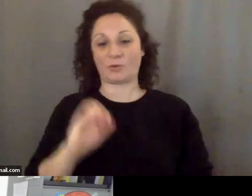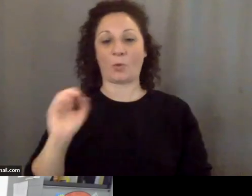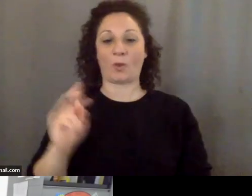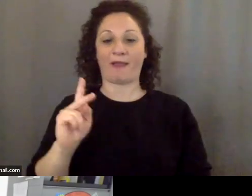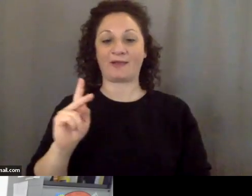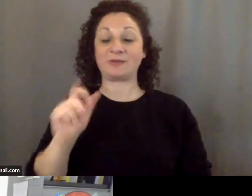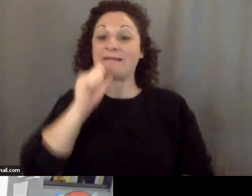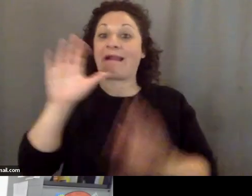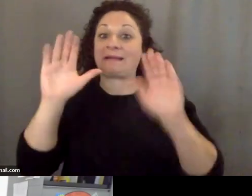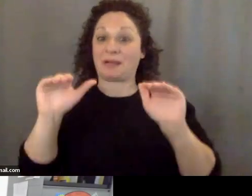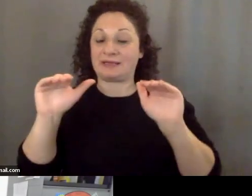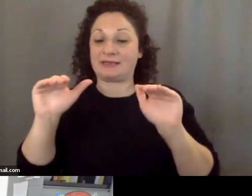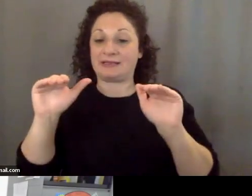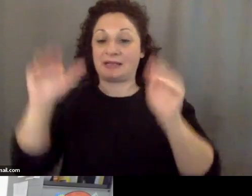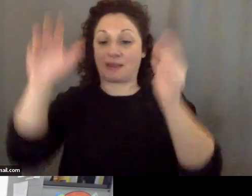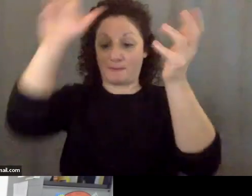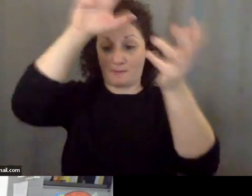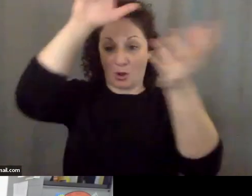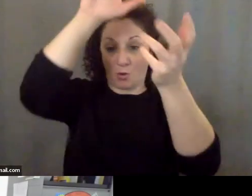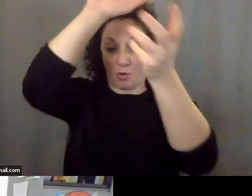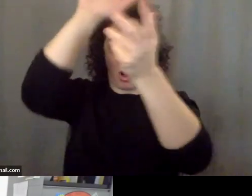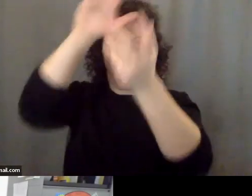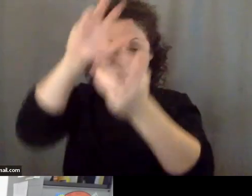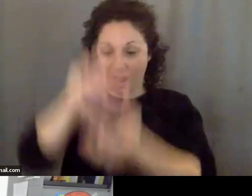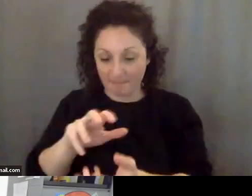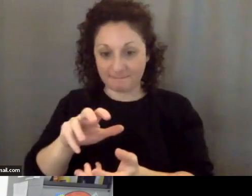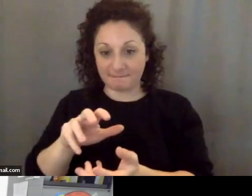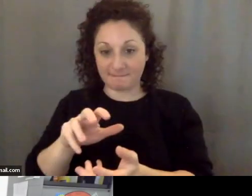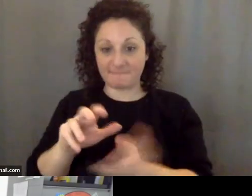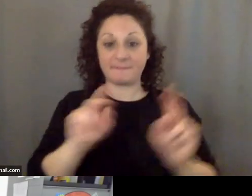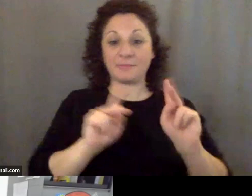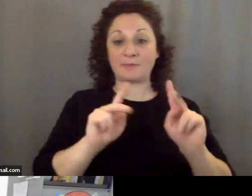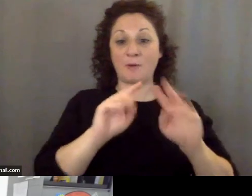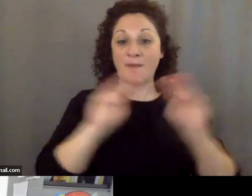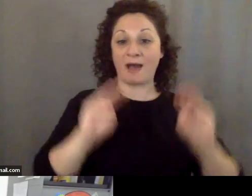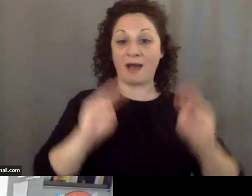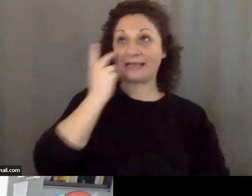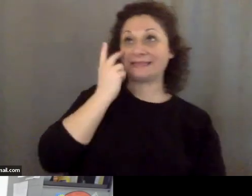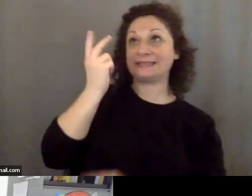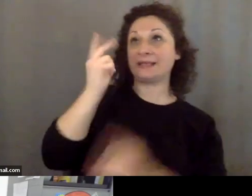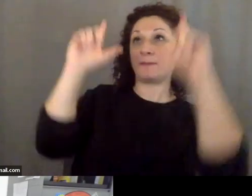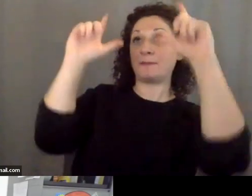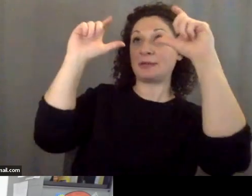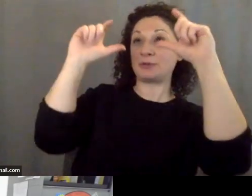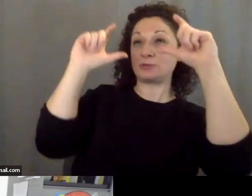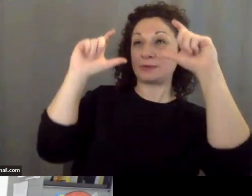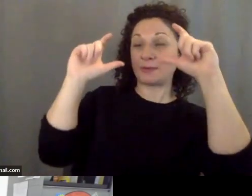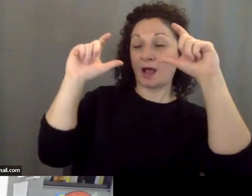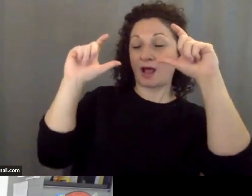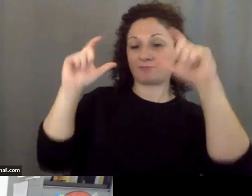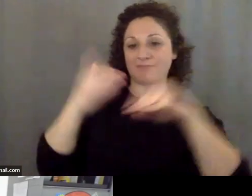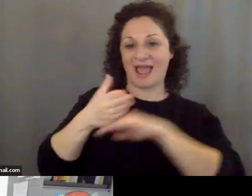down where people in Montana could see it. They took pictures. They took pictures. It was impossible